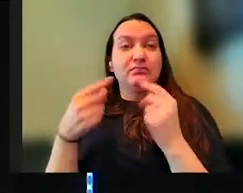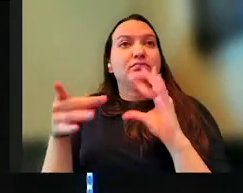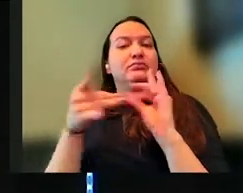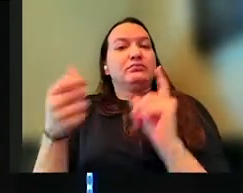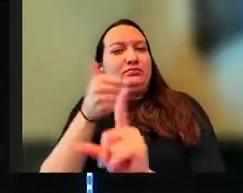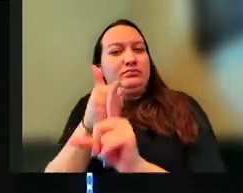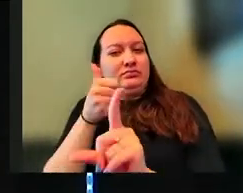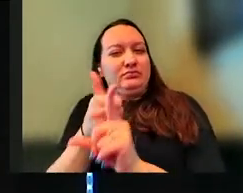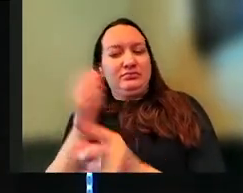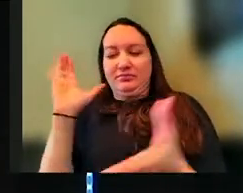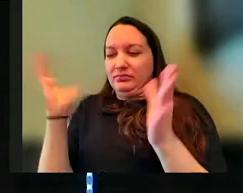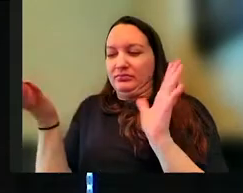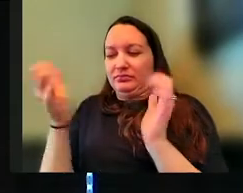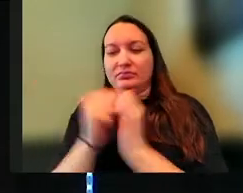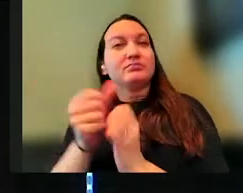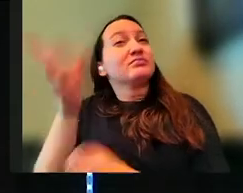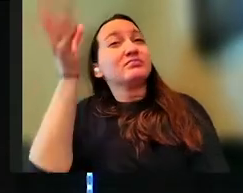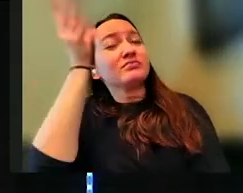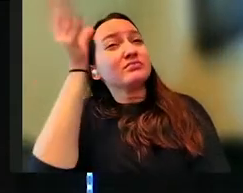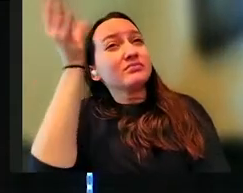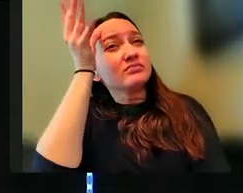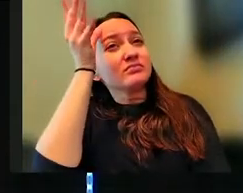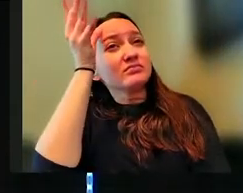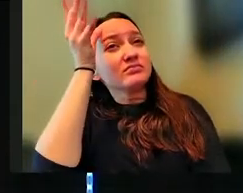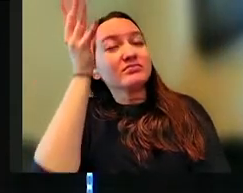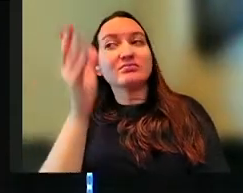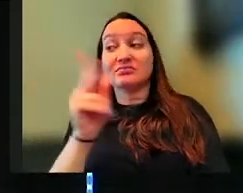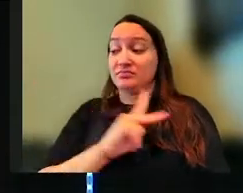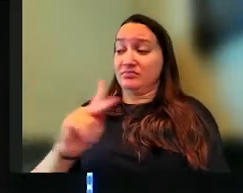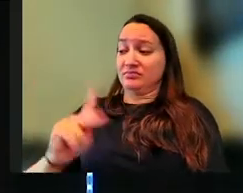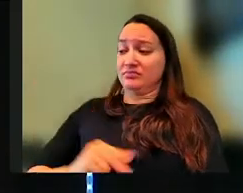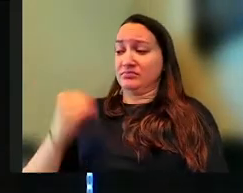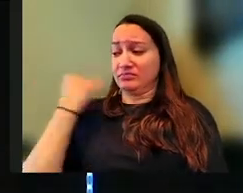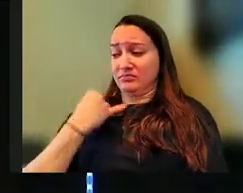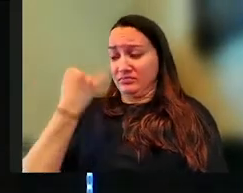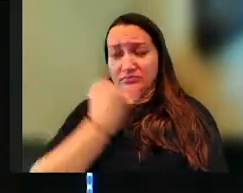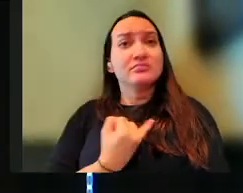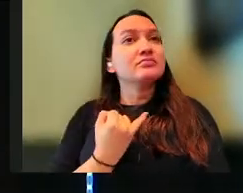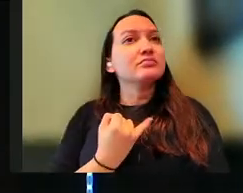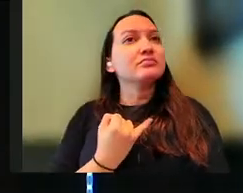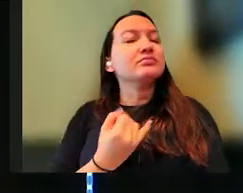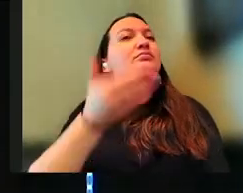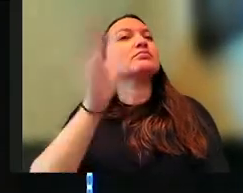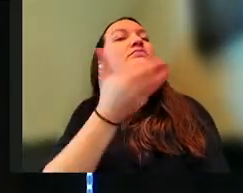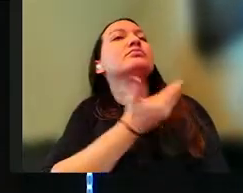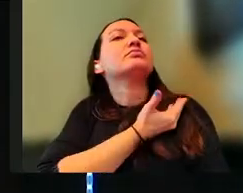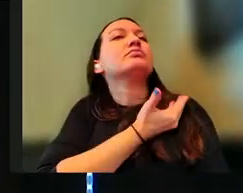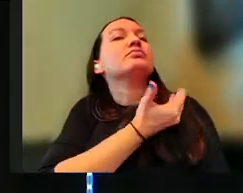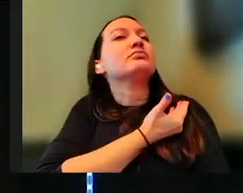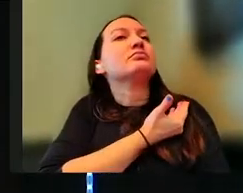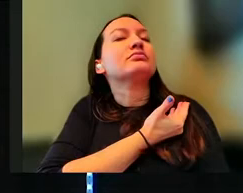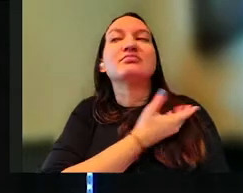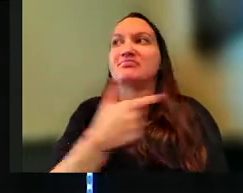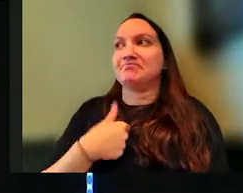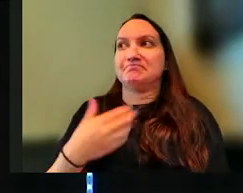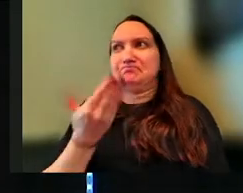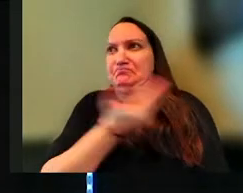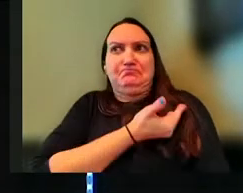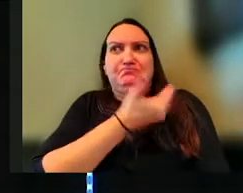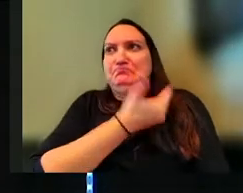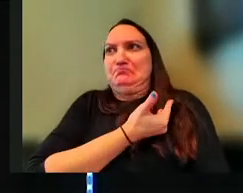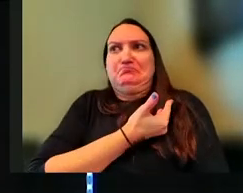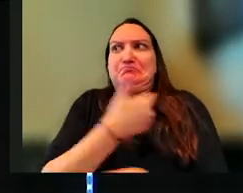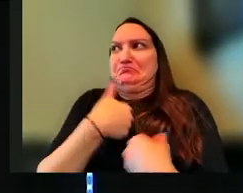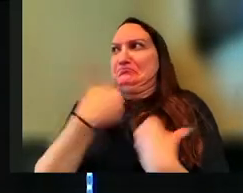in comparison to his father as the king of Israel. He refers to himself as a baby compared to David. He's like, I'm just an infant. Like, I don't even